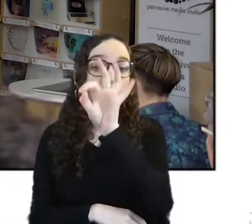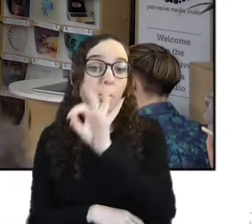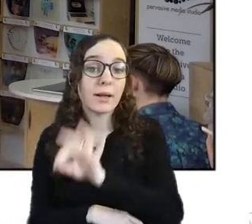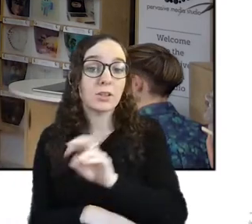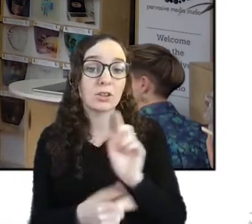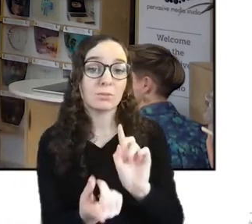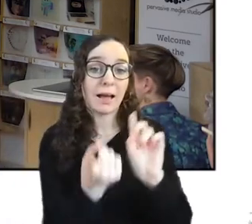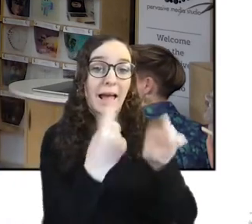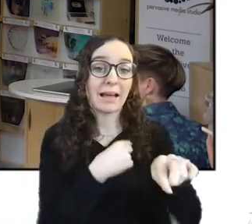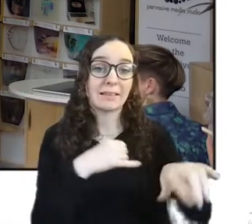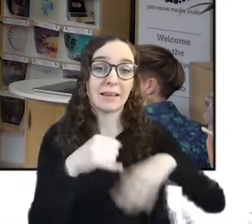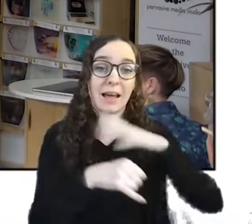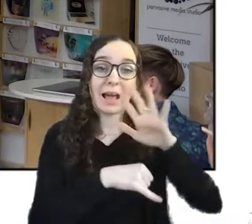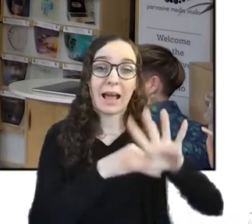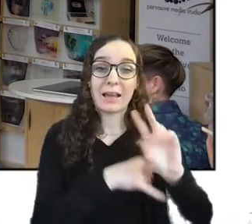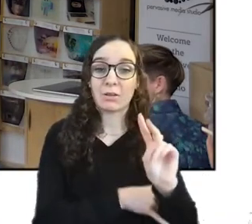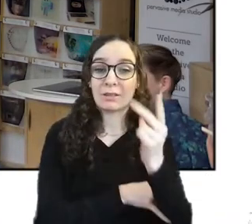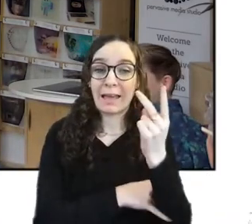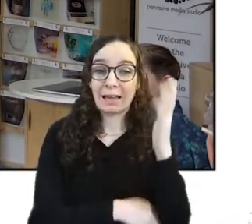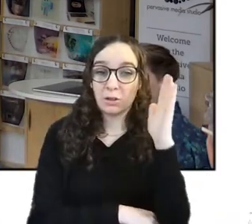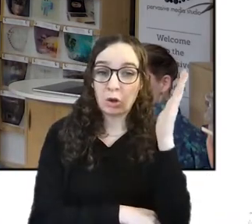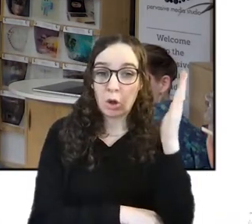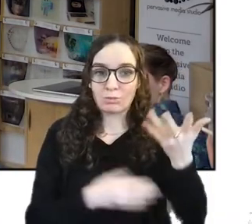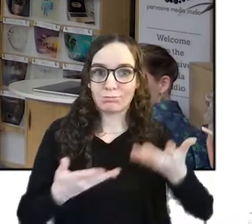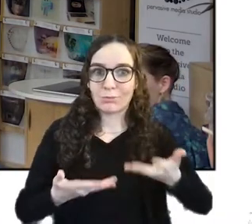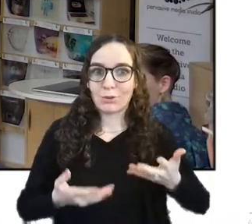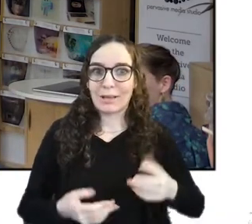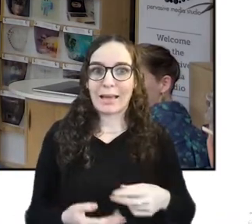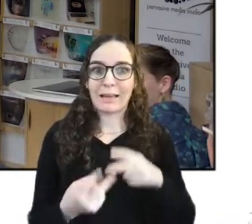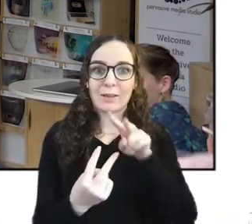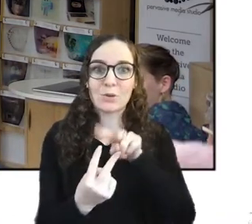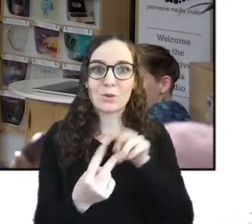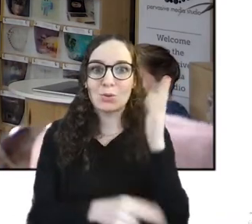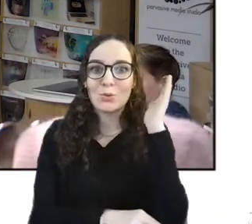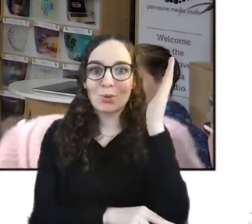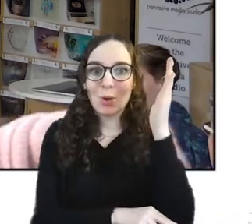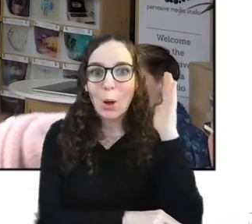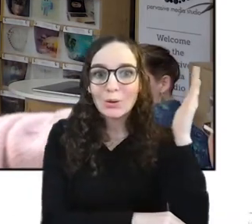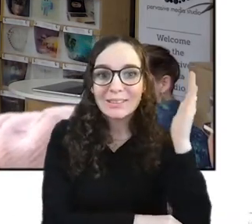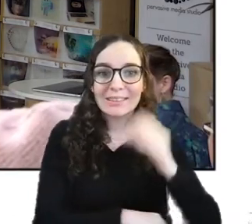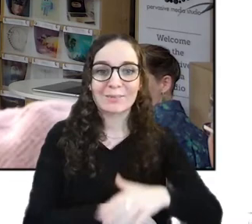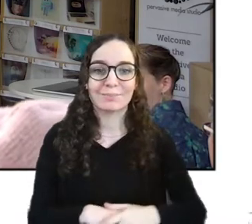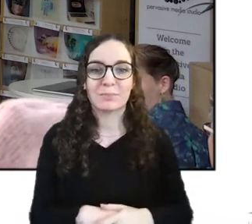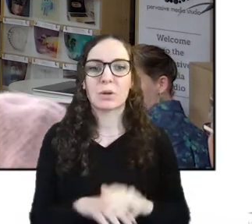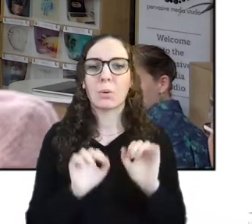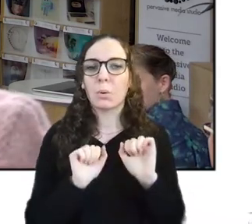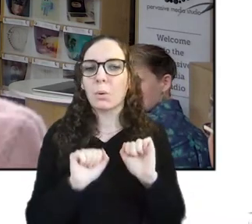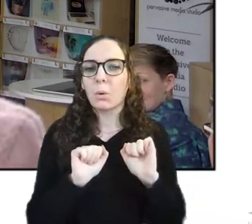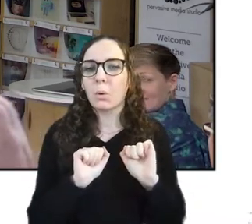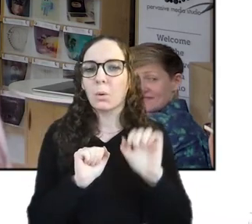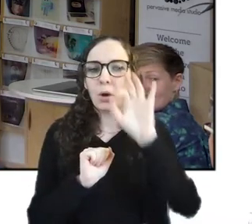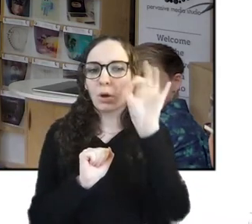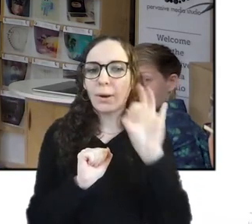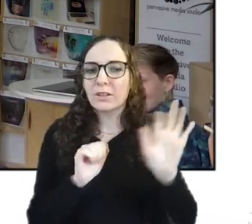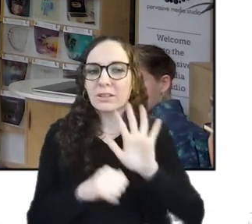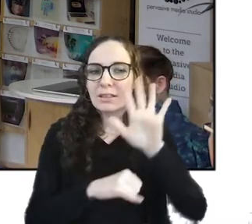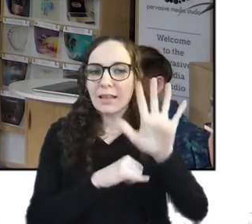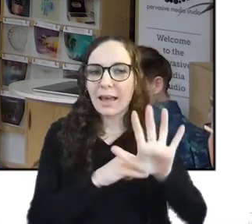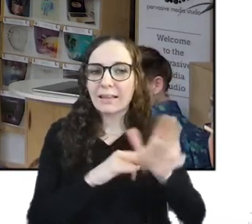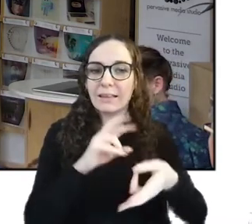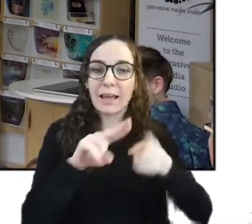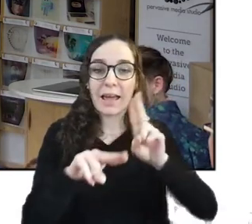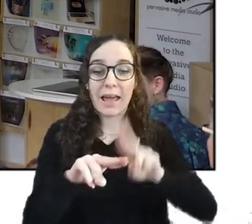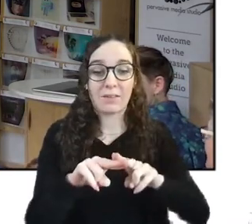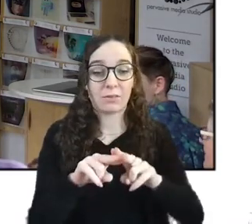talk today, so we're split into two talks but hold all the questions till the end. Those of you who are watching online can pop your questions into the YouTube chat,